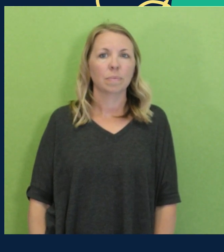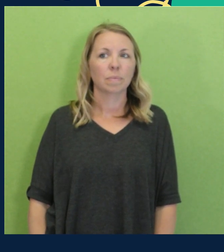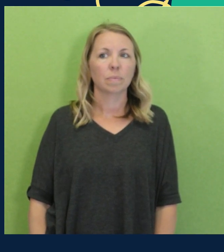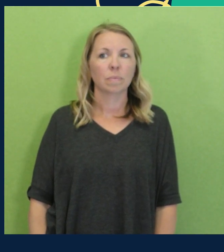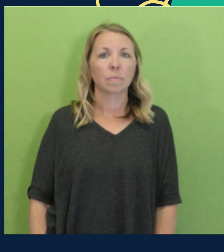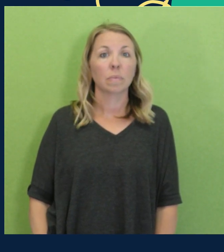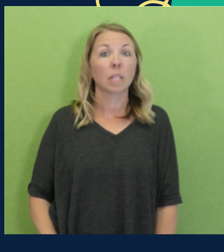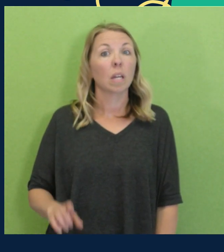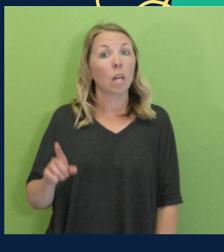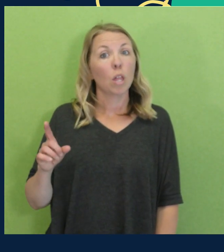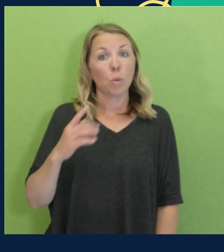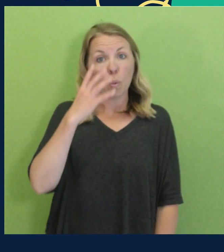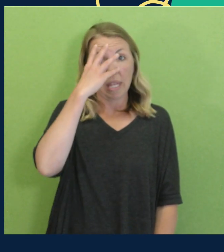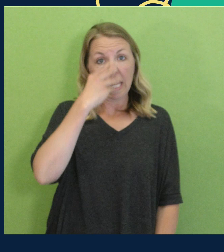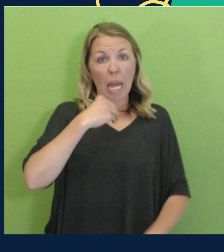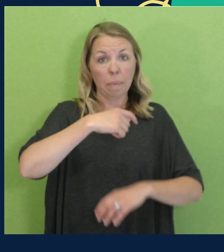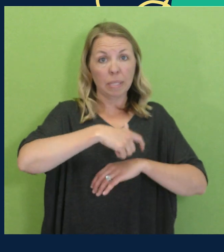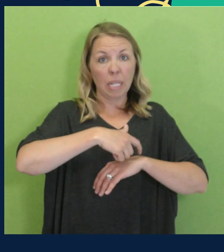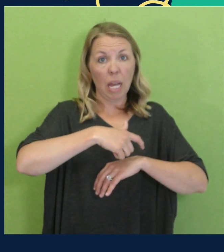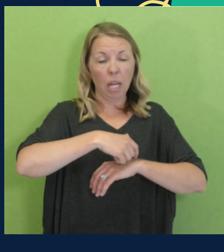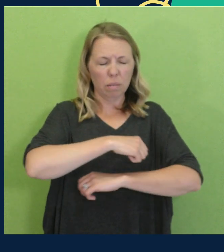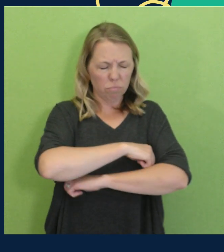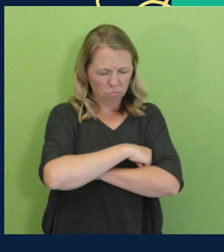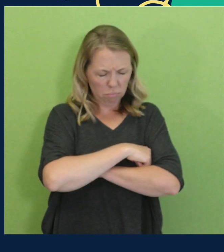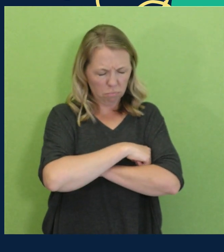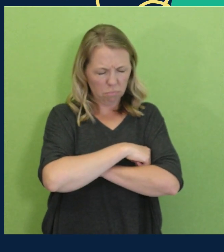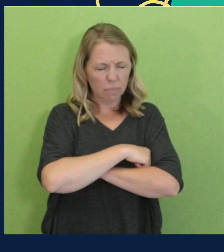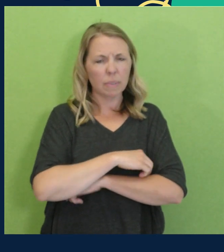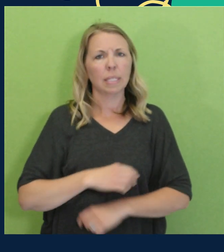You moped through your nap time